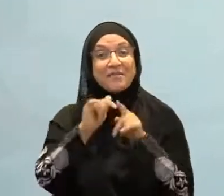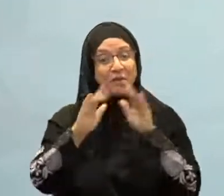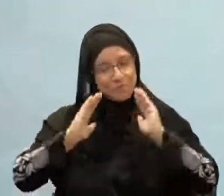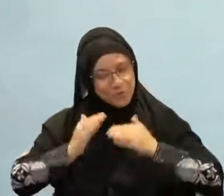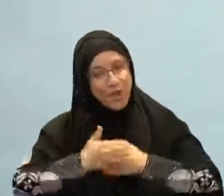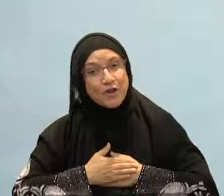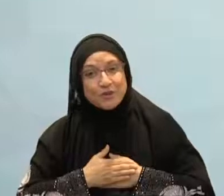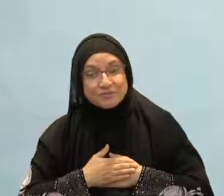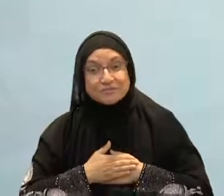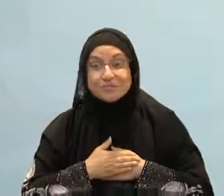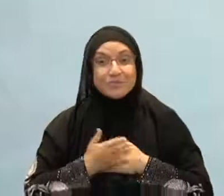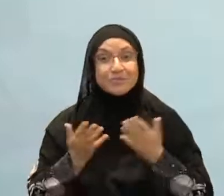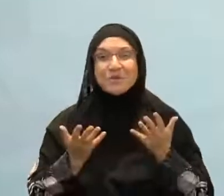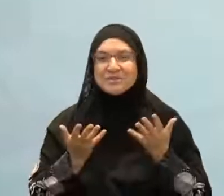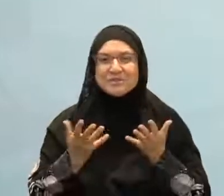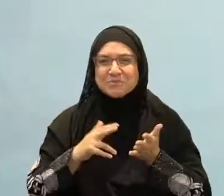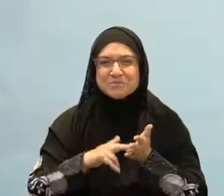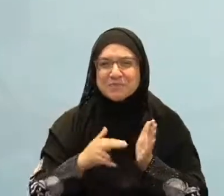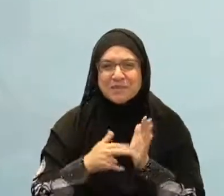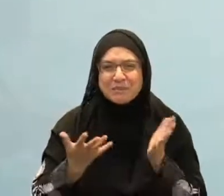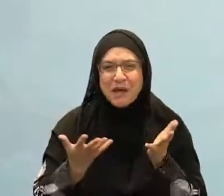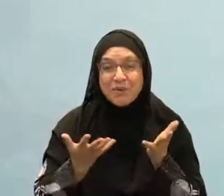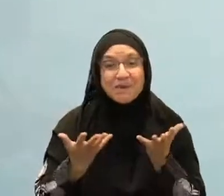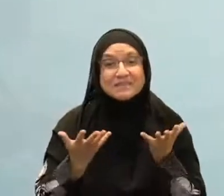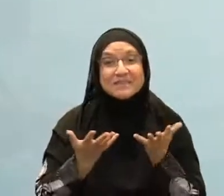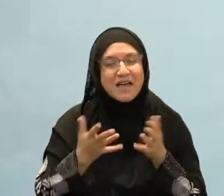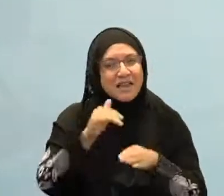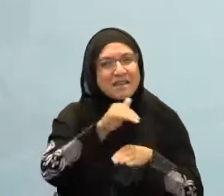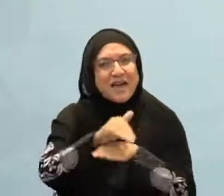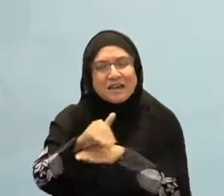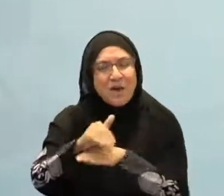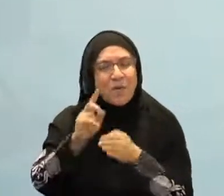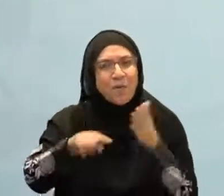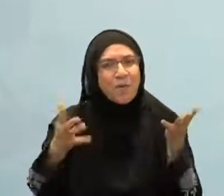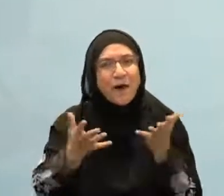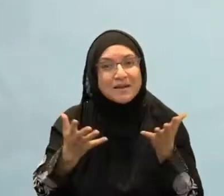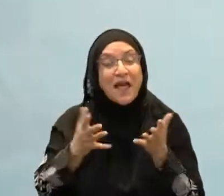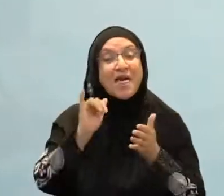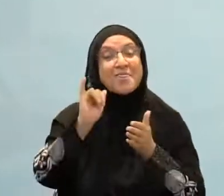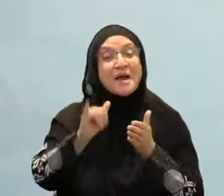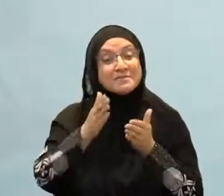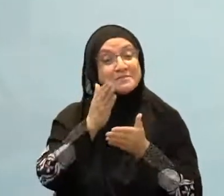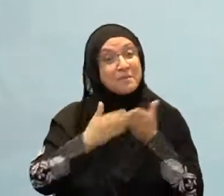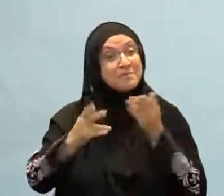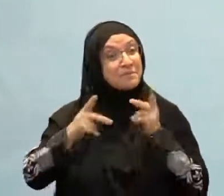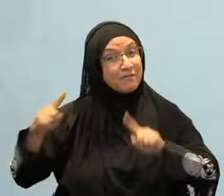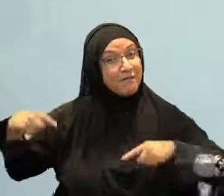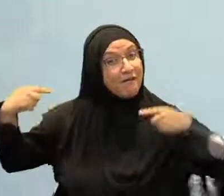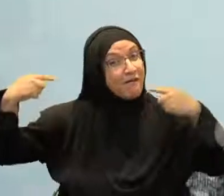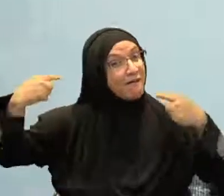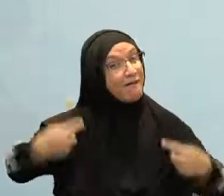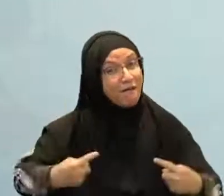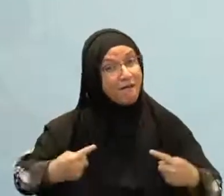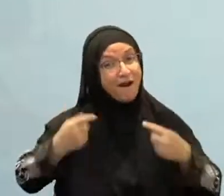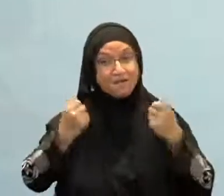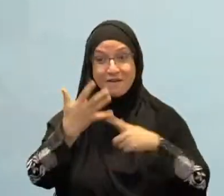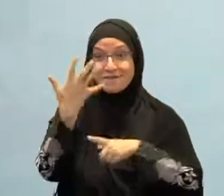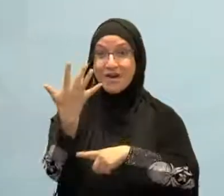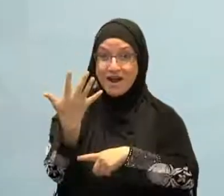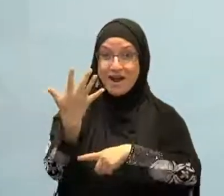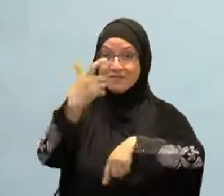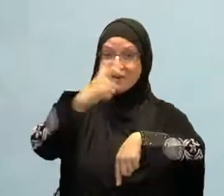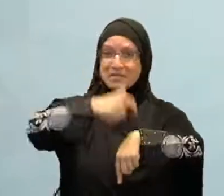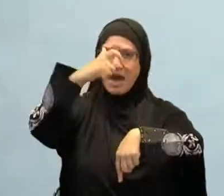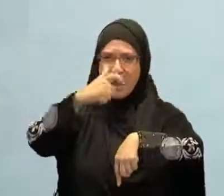Why talk about the night prayer when people are struggling with the five obligatory prayers? And I ask myself that question as well. If someone's struggling with the